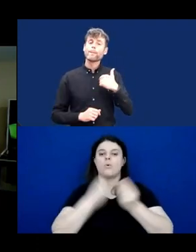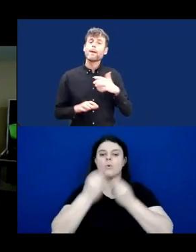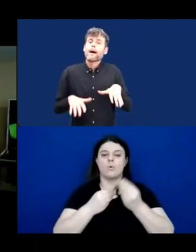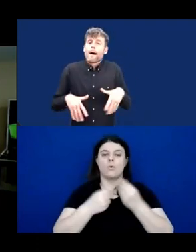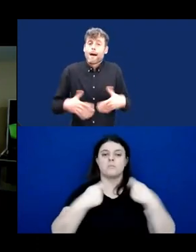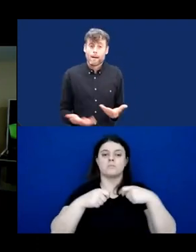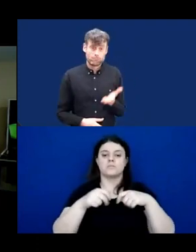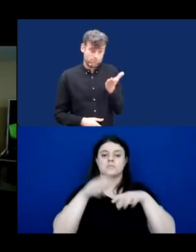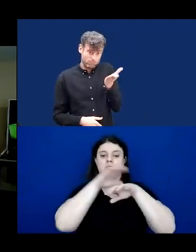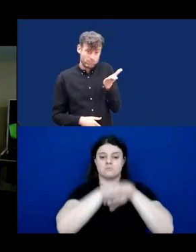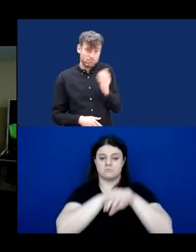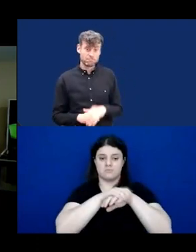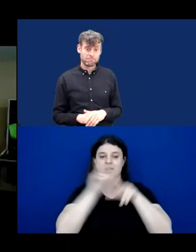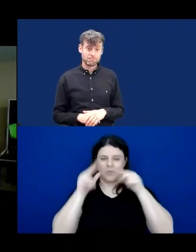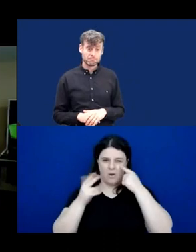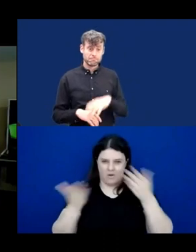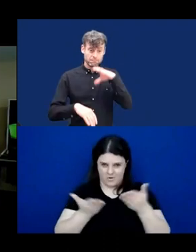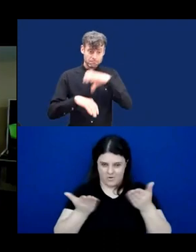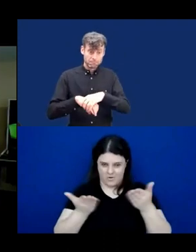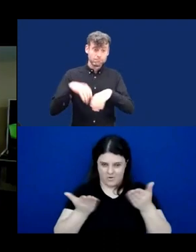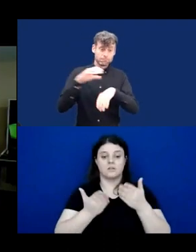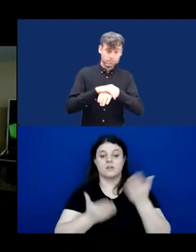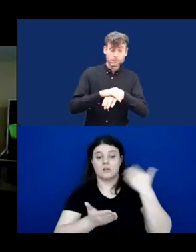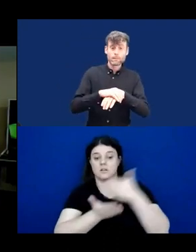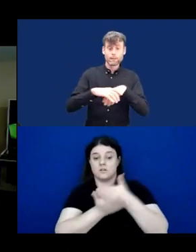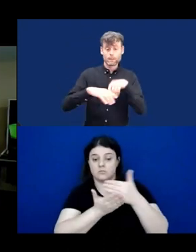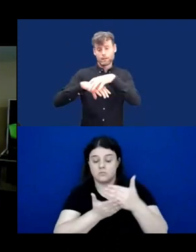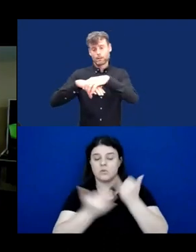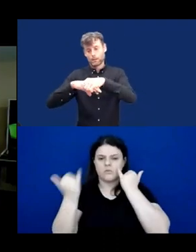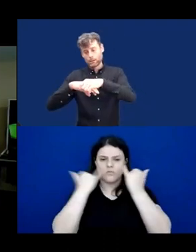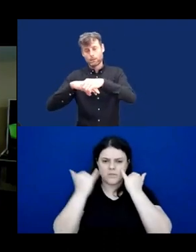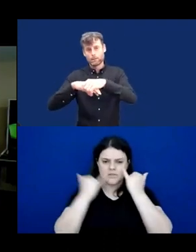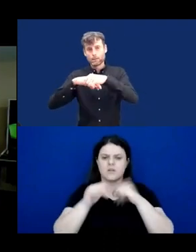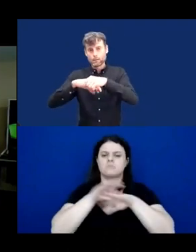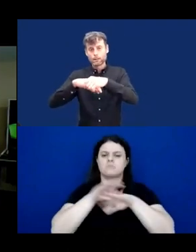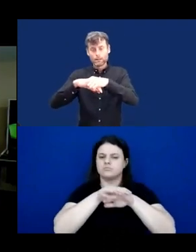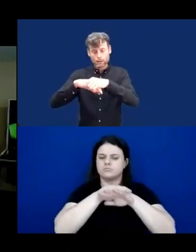I'm touching them. They would be giving information to me tactically just as I'm giving information to them.